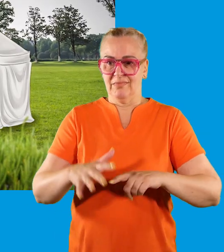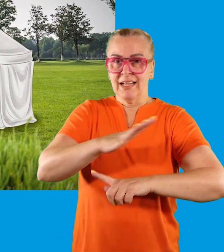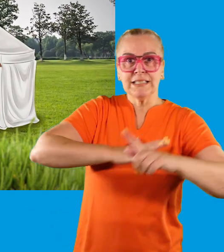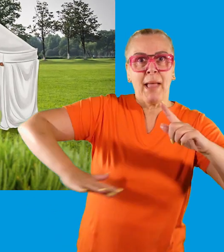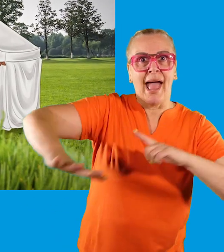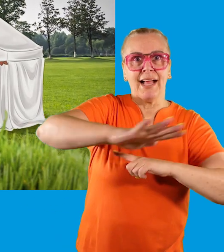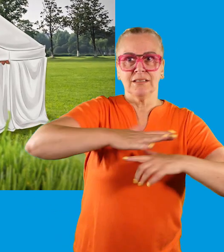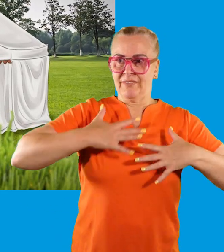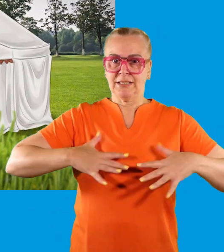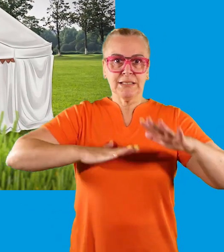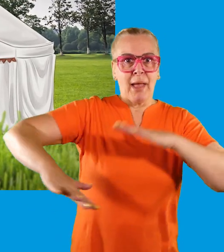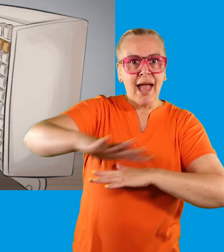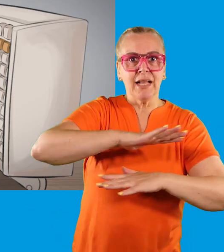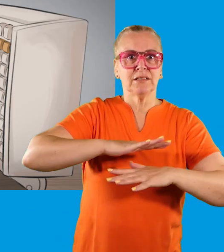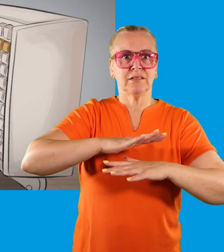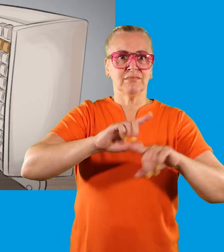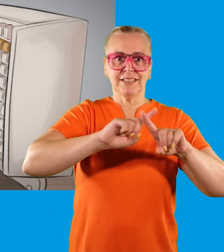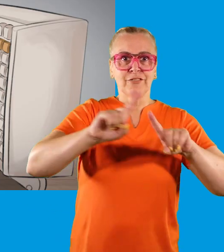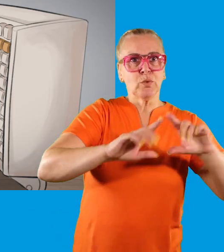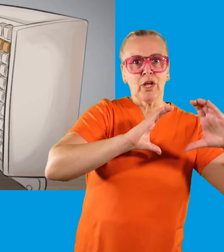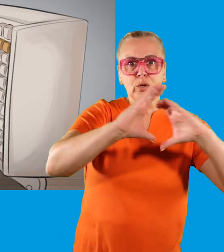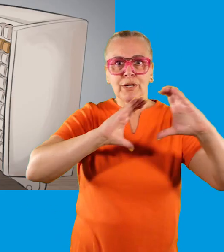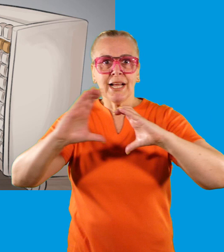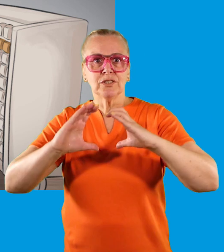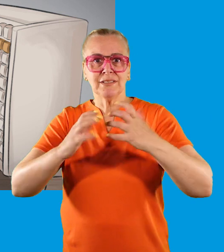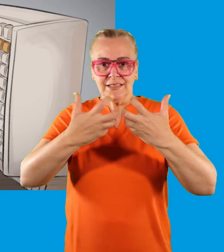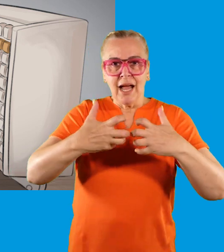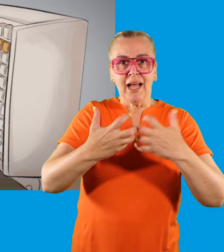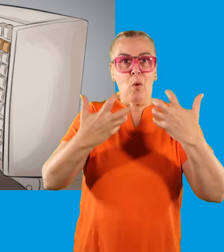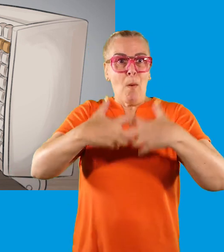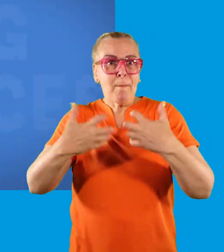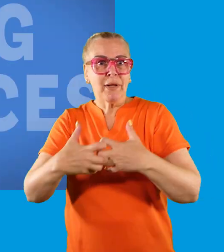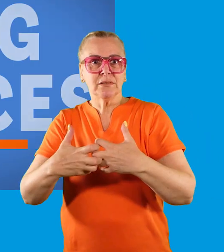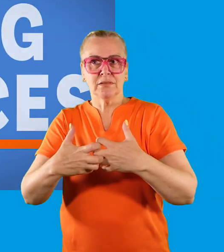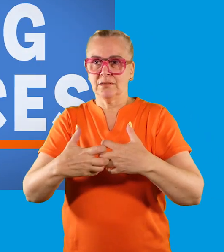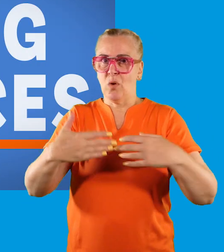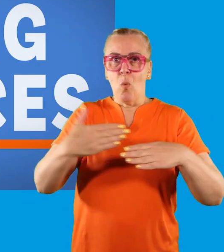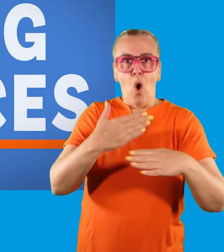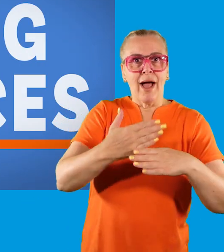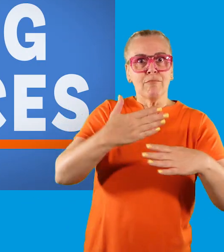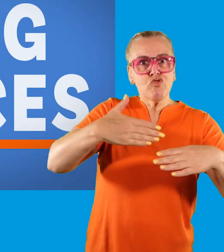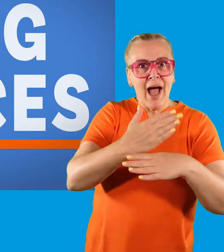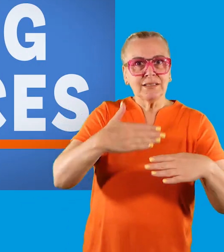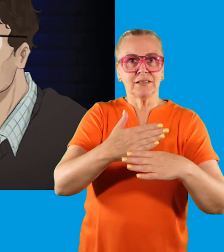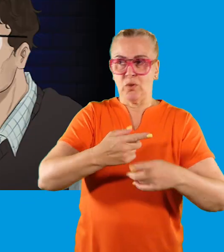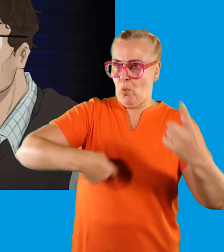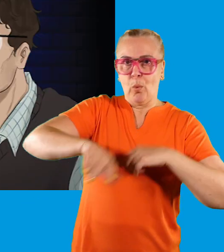Physical spaces, ways to communicate, tech and equipment and working practices.